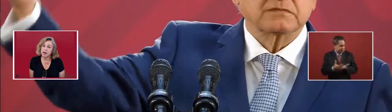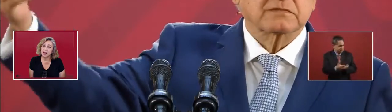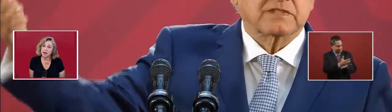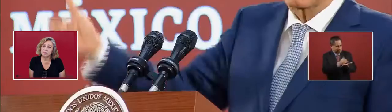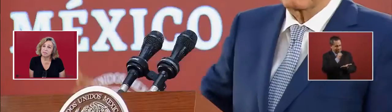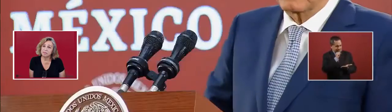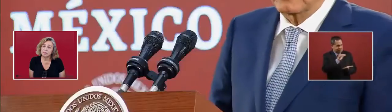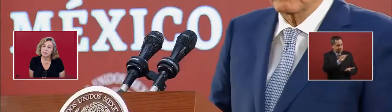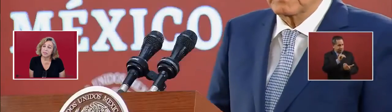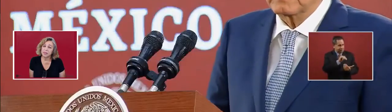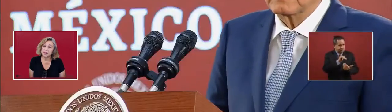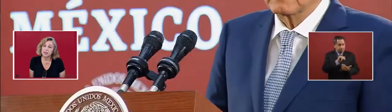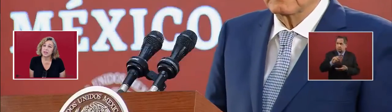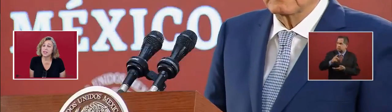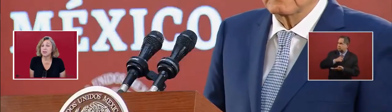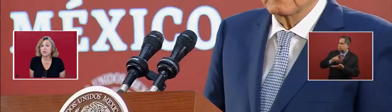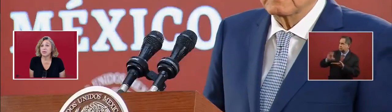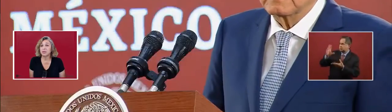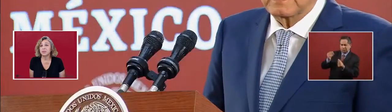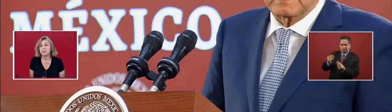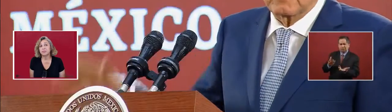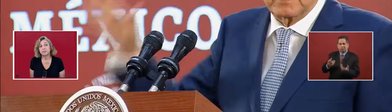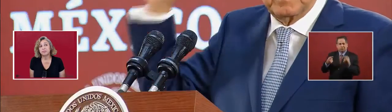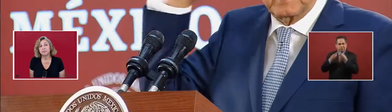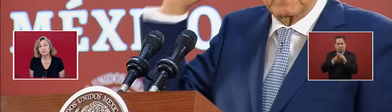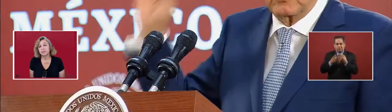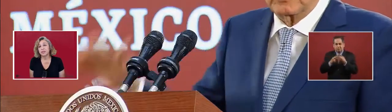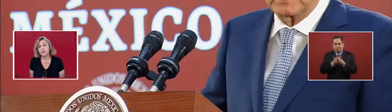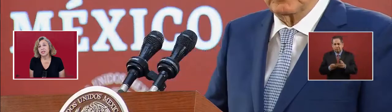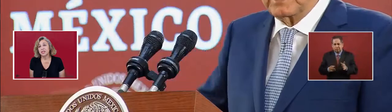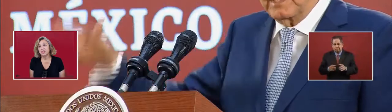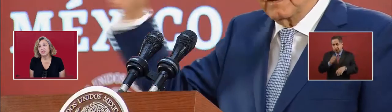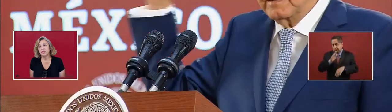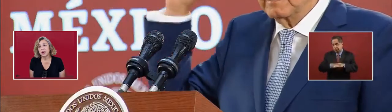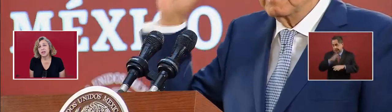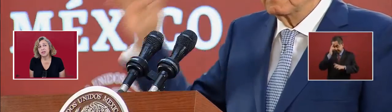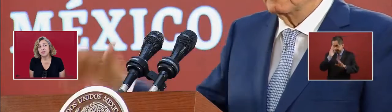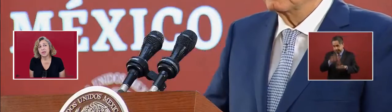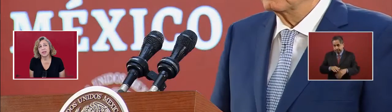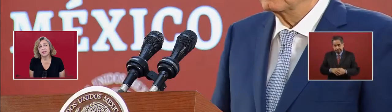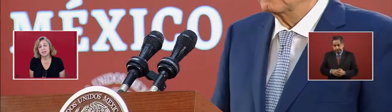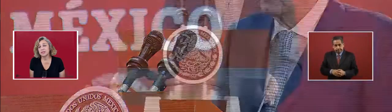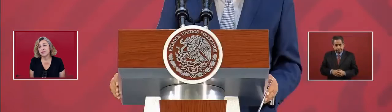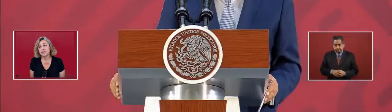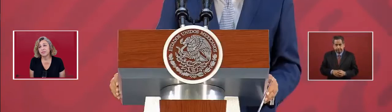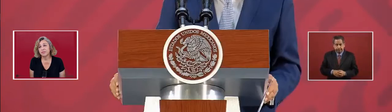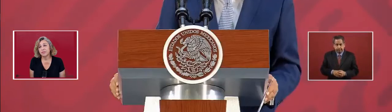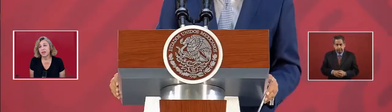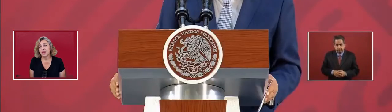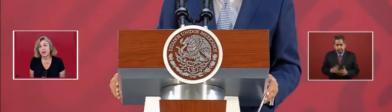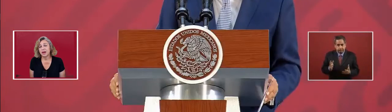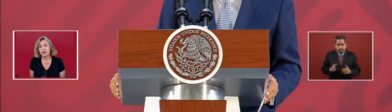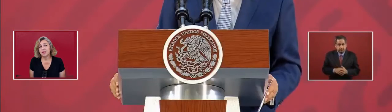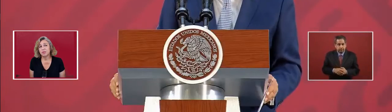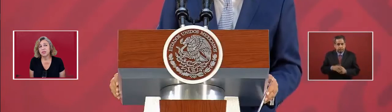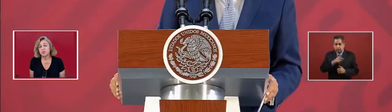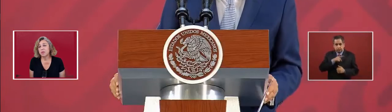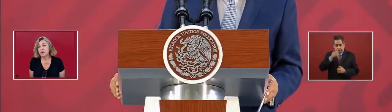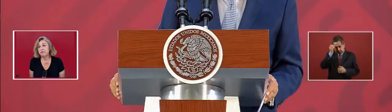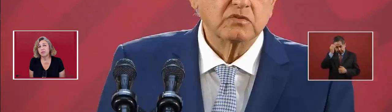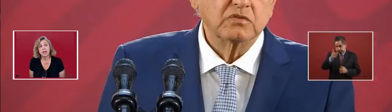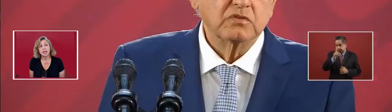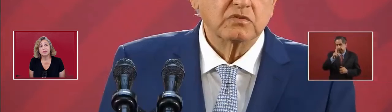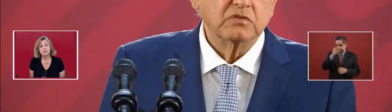the same time, the debt grew. Just to remind you, because otherwise